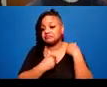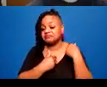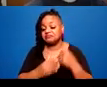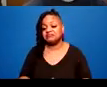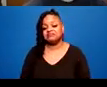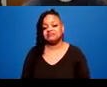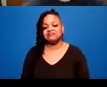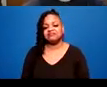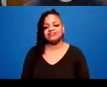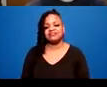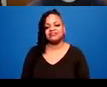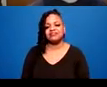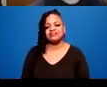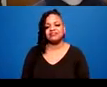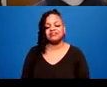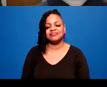In practice that means